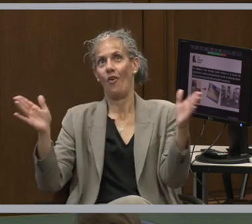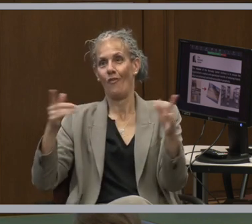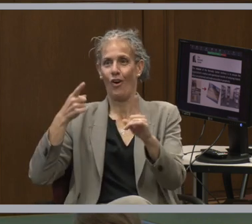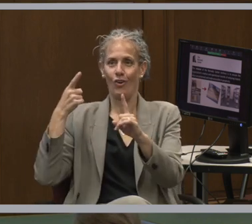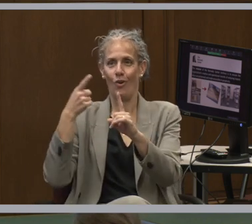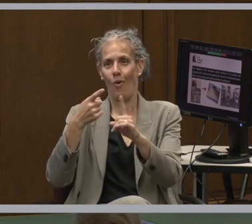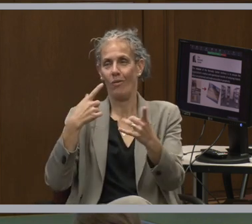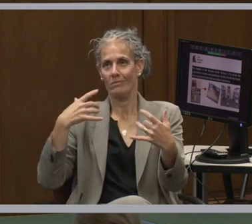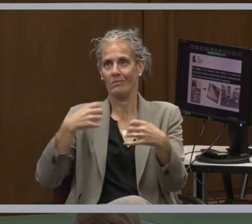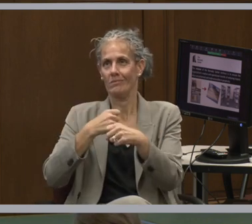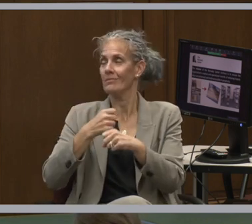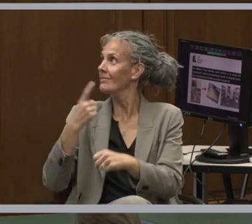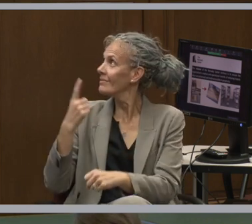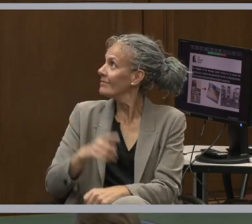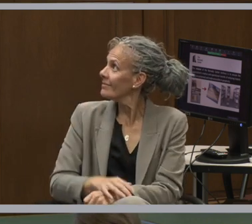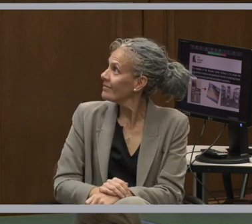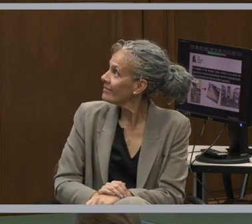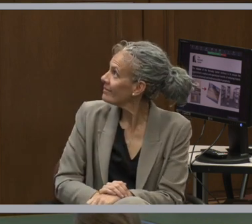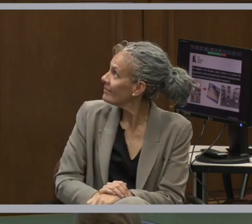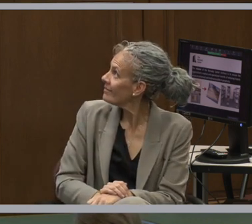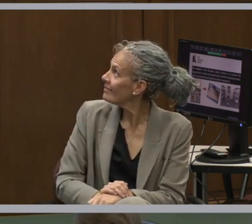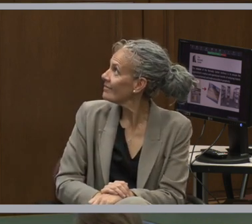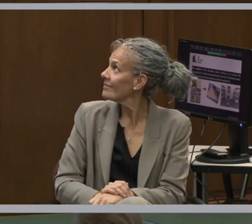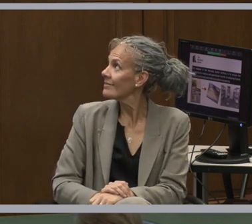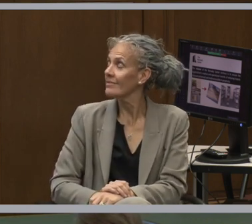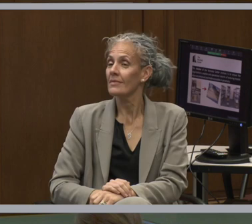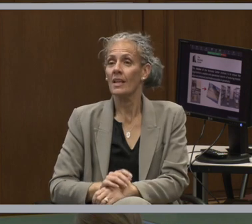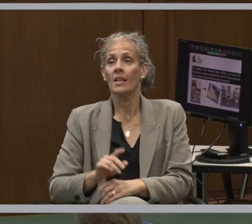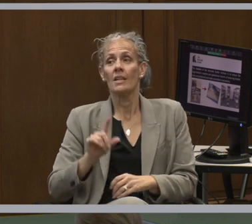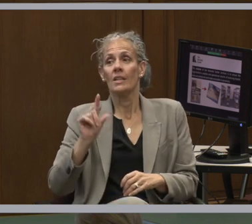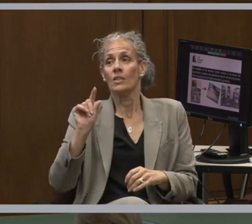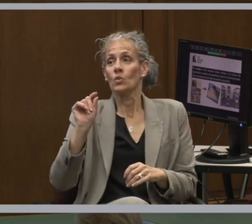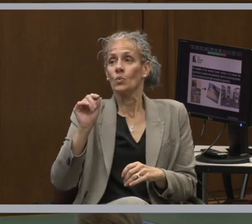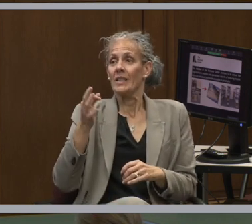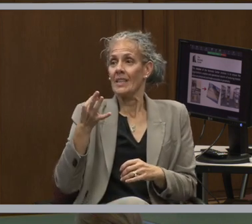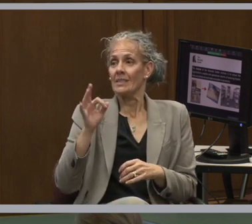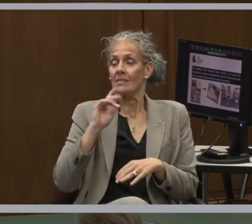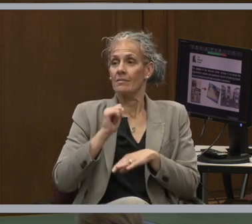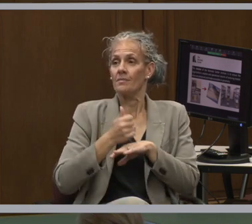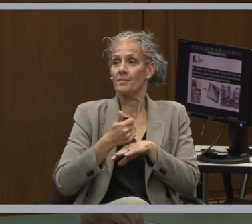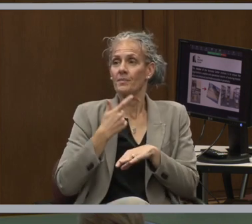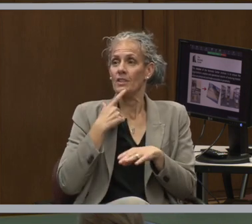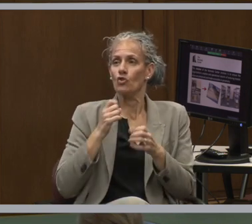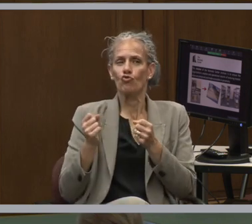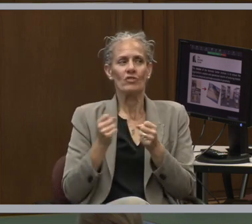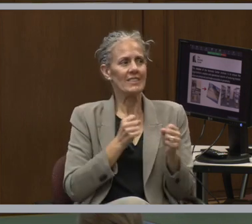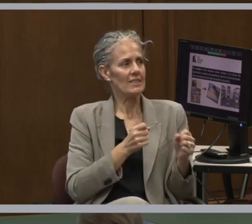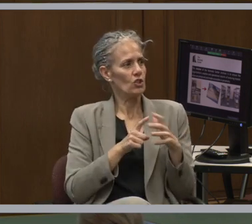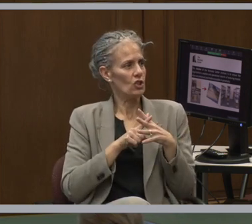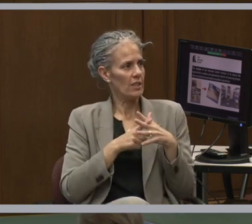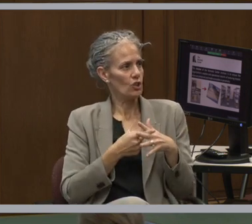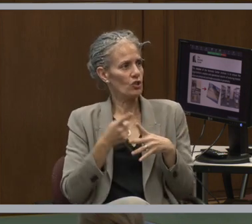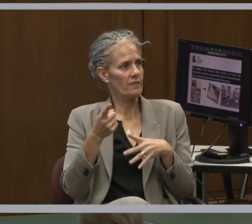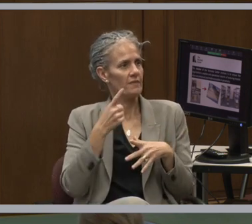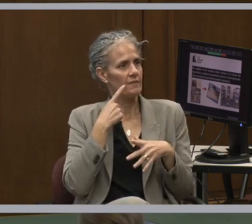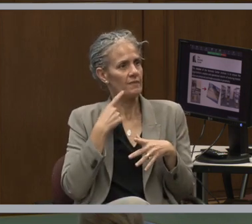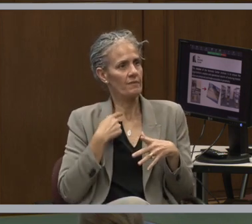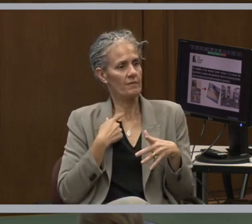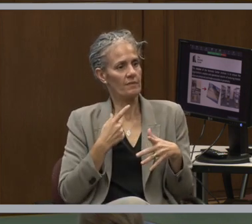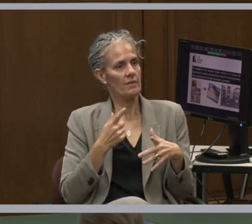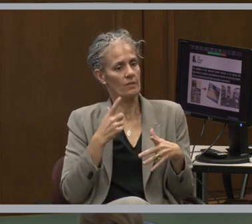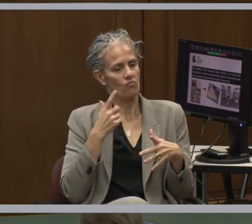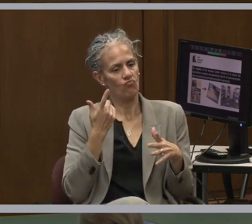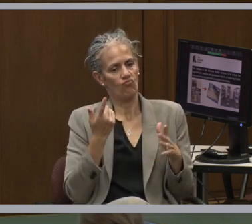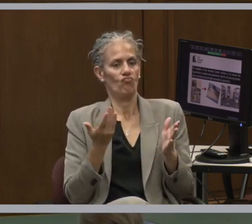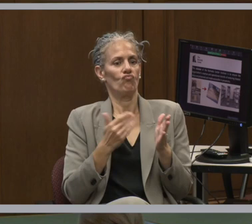nutshell. The archives was established in 2019 as part of a larger strategic initiative to rethink the role of the